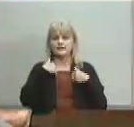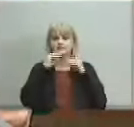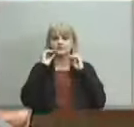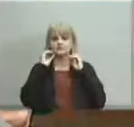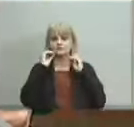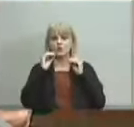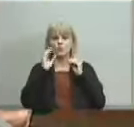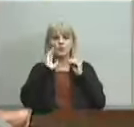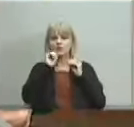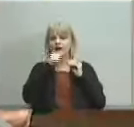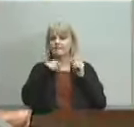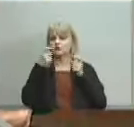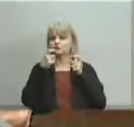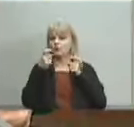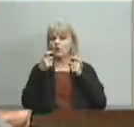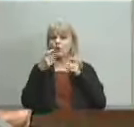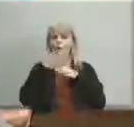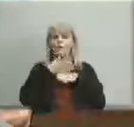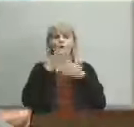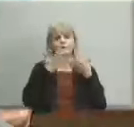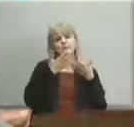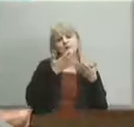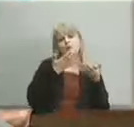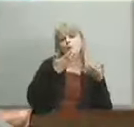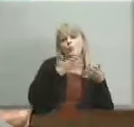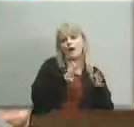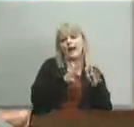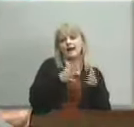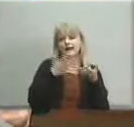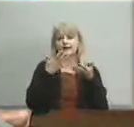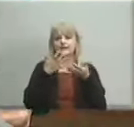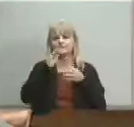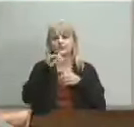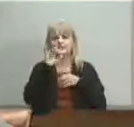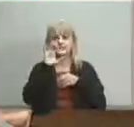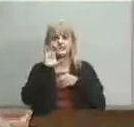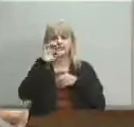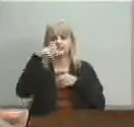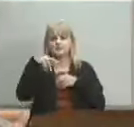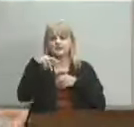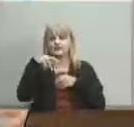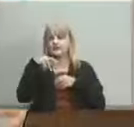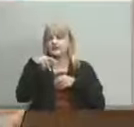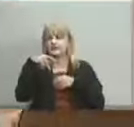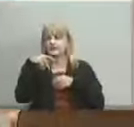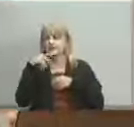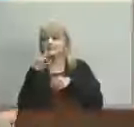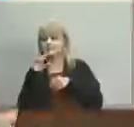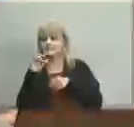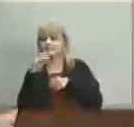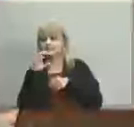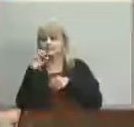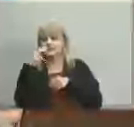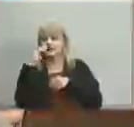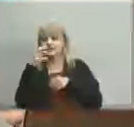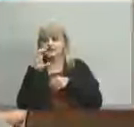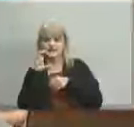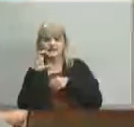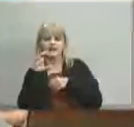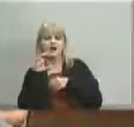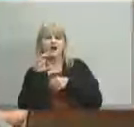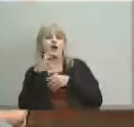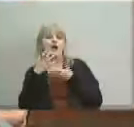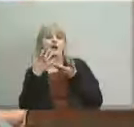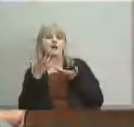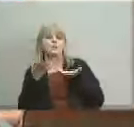direction over the manner methods or means by which jchc performs its work and functions i